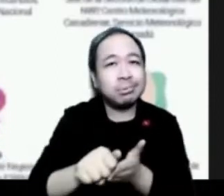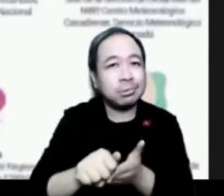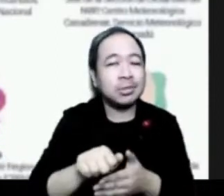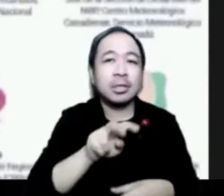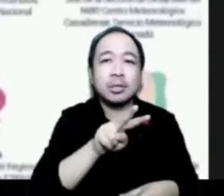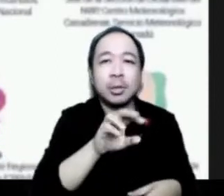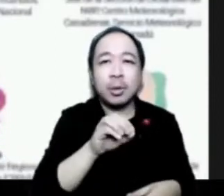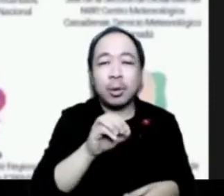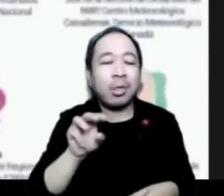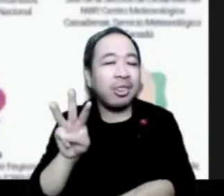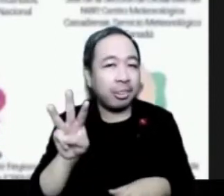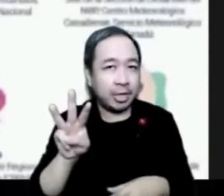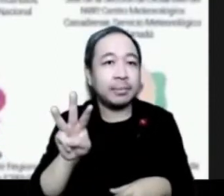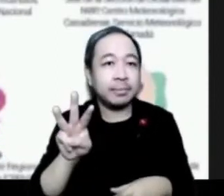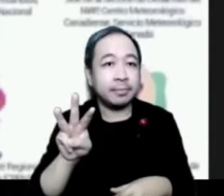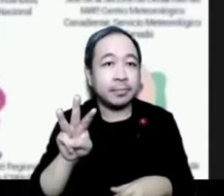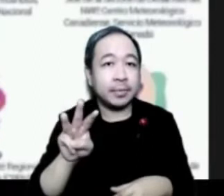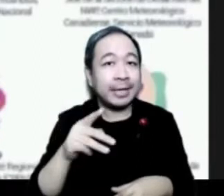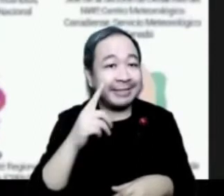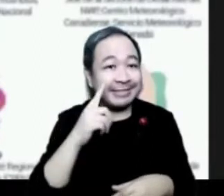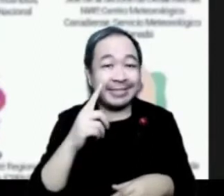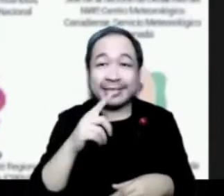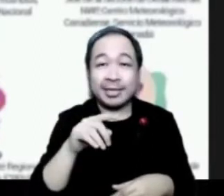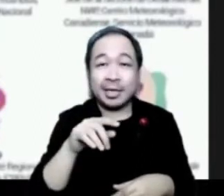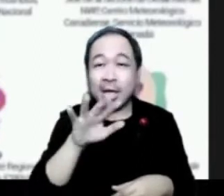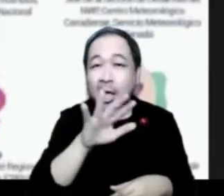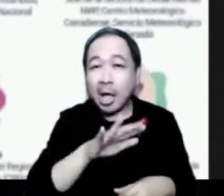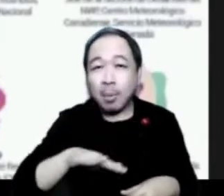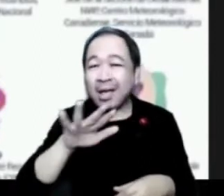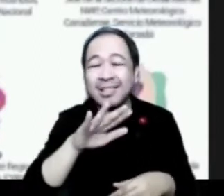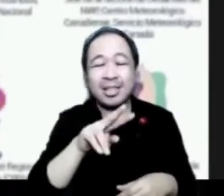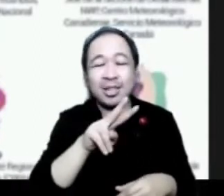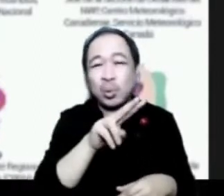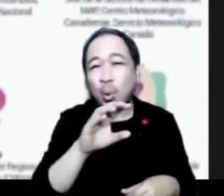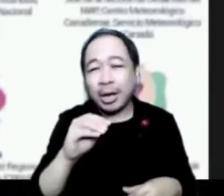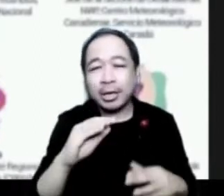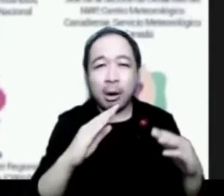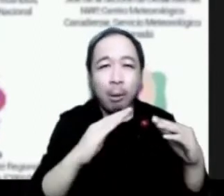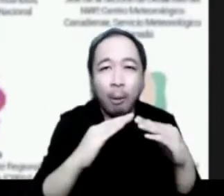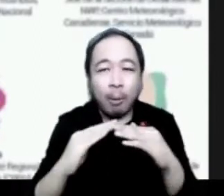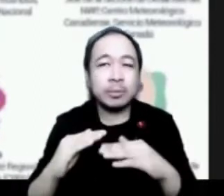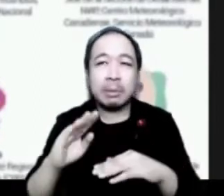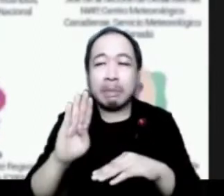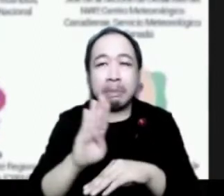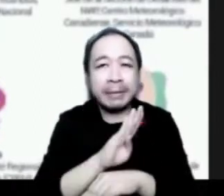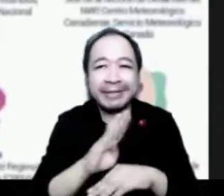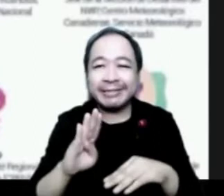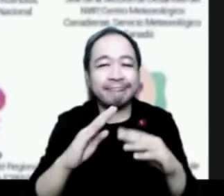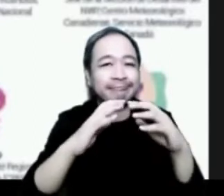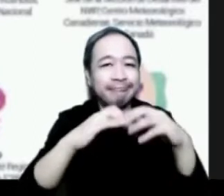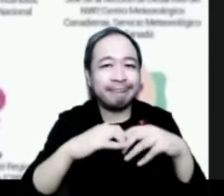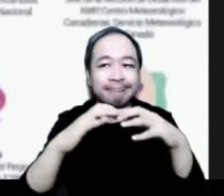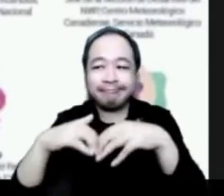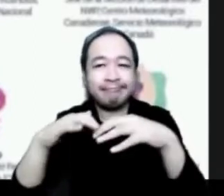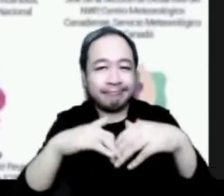that destroyed over 200 homes and businesses. Since that time, Dennis has been working with provincial and